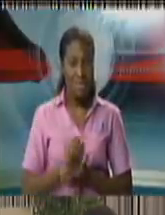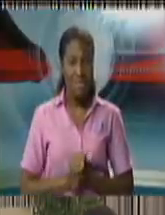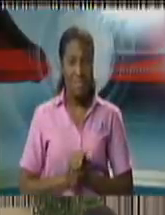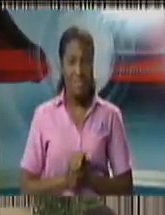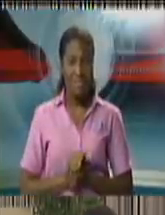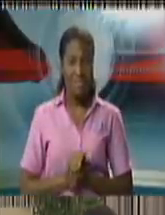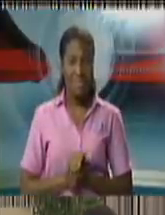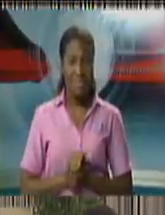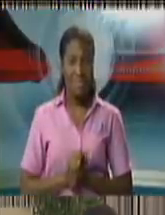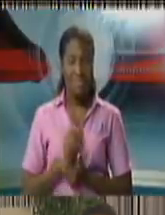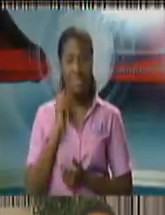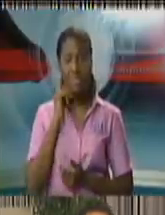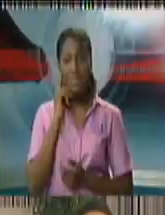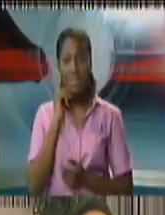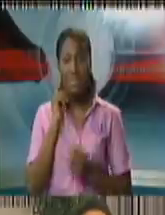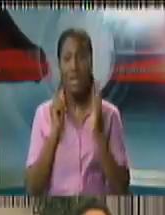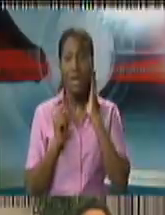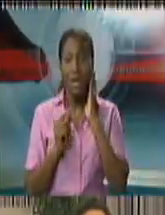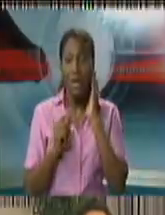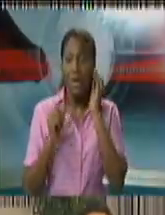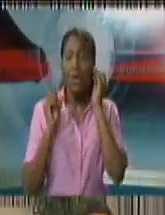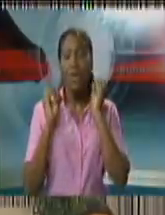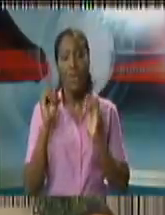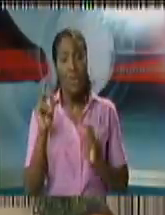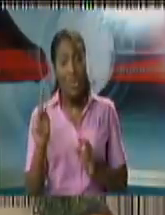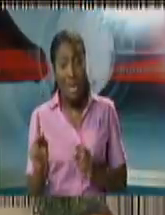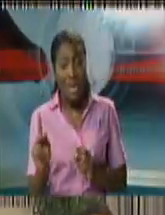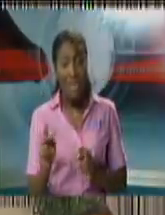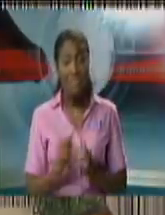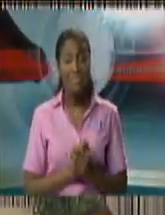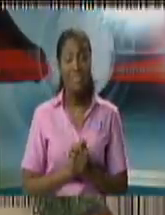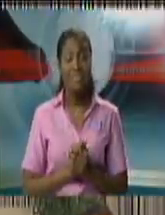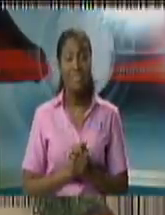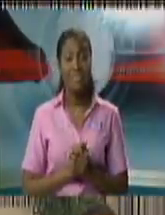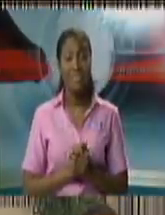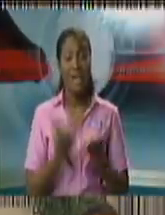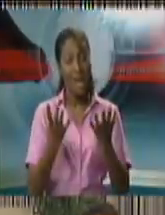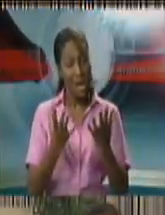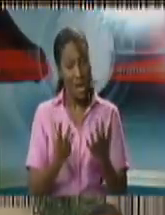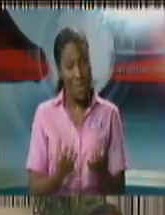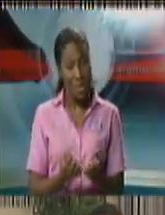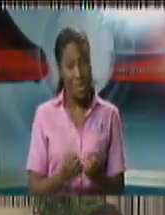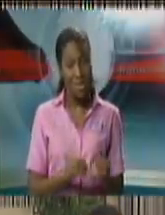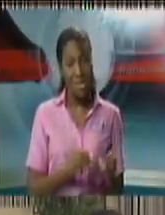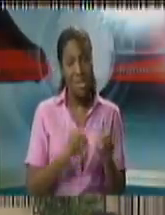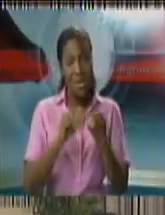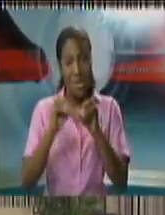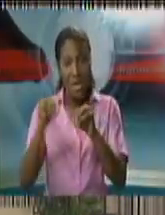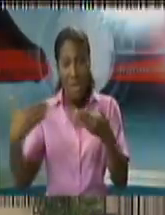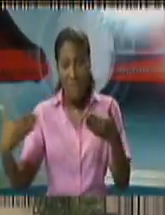okay we would we will get back to 98.1 I would like to move to new source